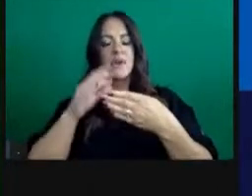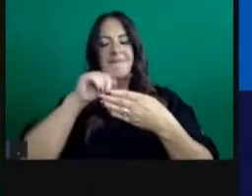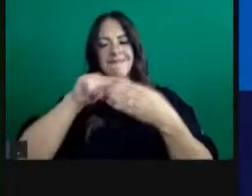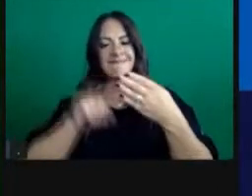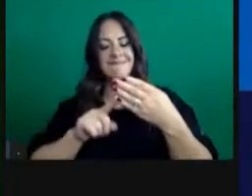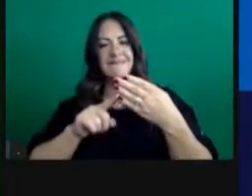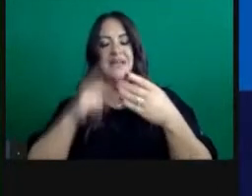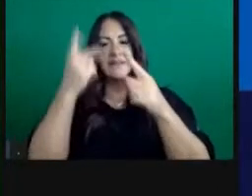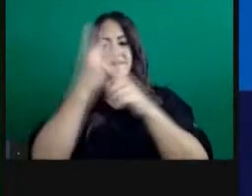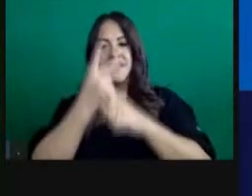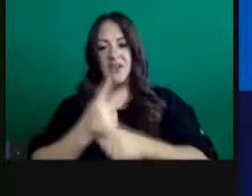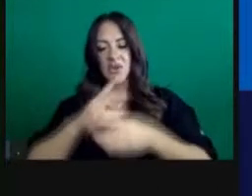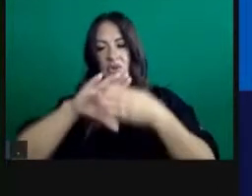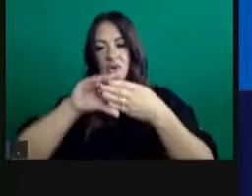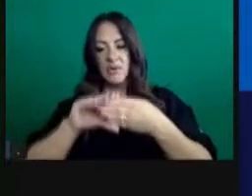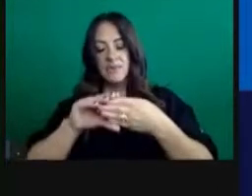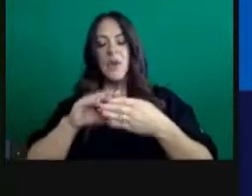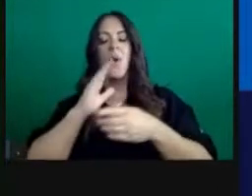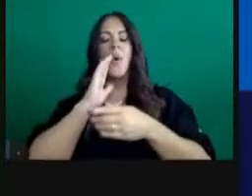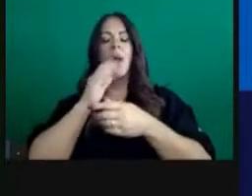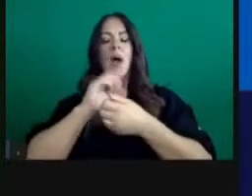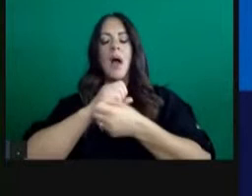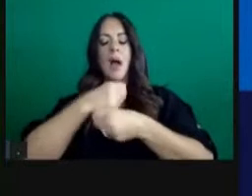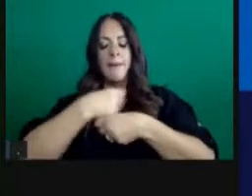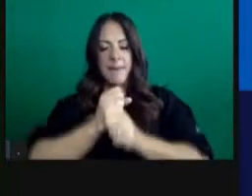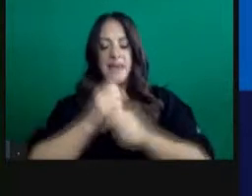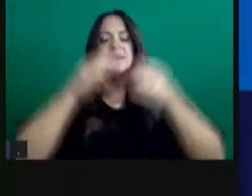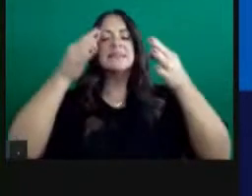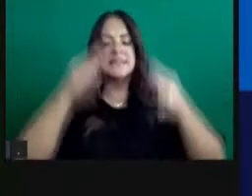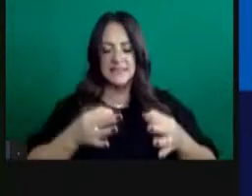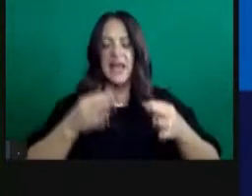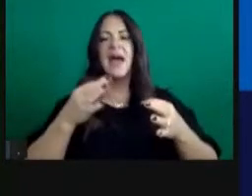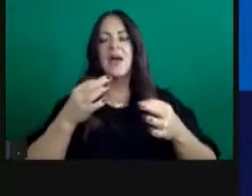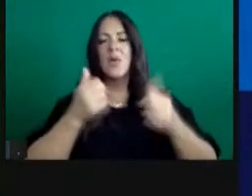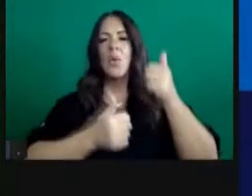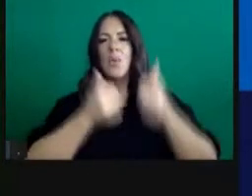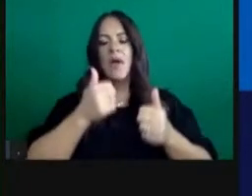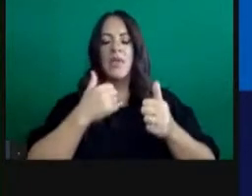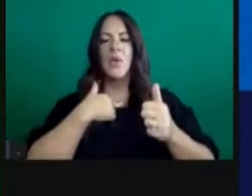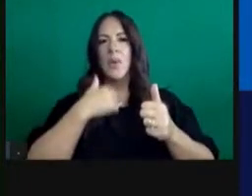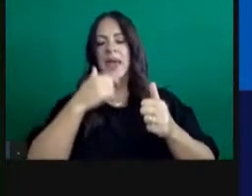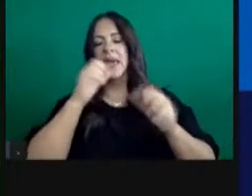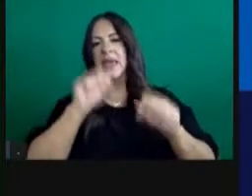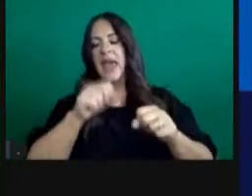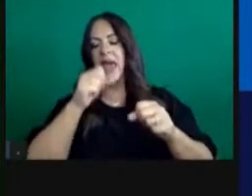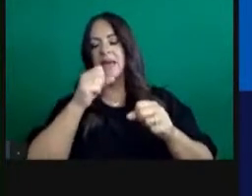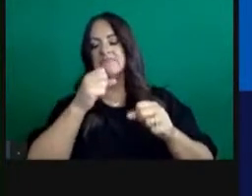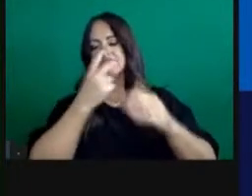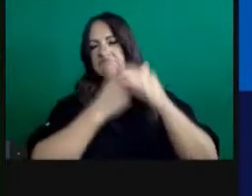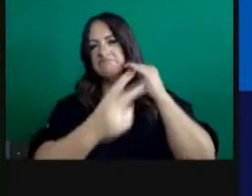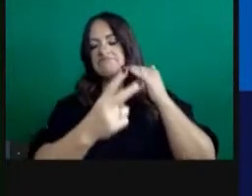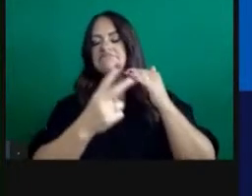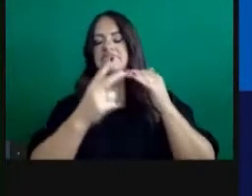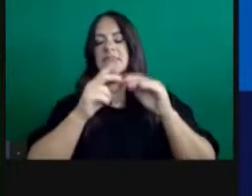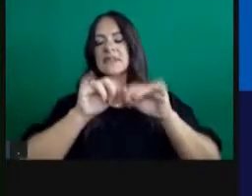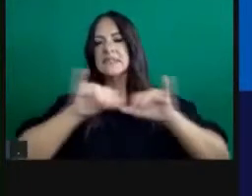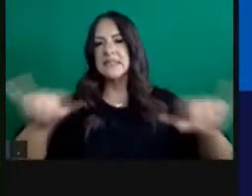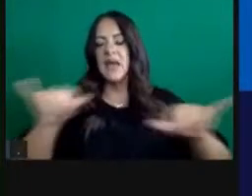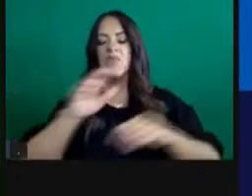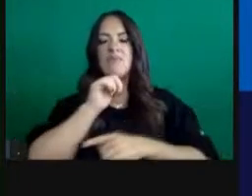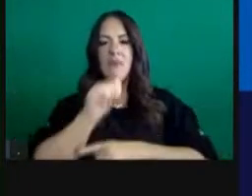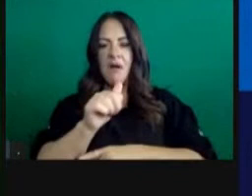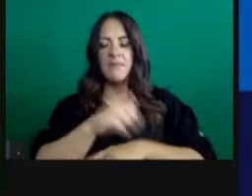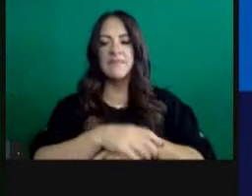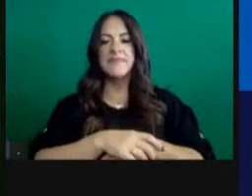little bit of the more specifics to understand the projections. So if you are already at quite a significant